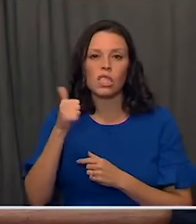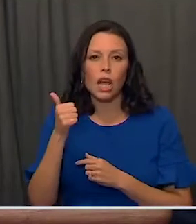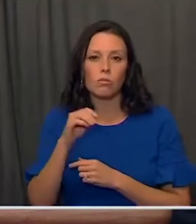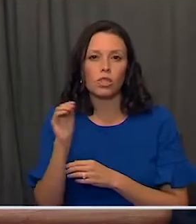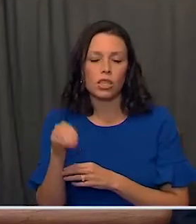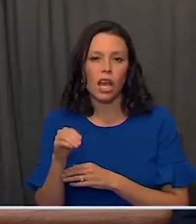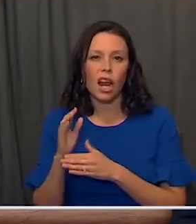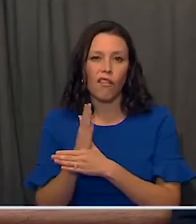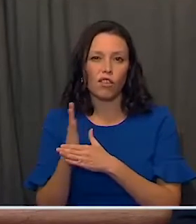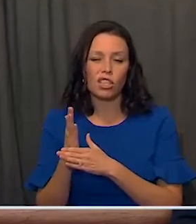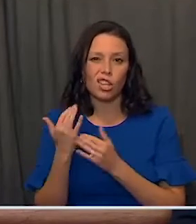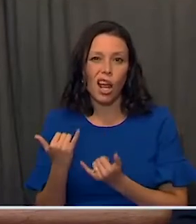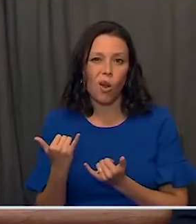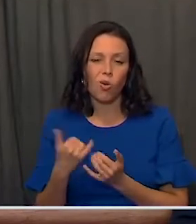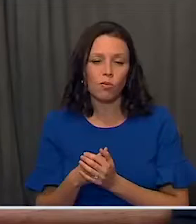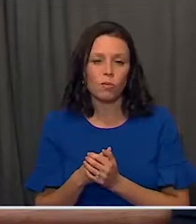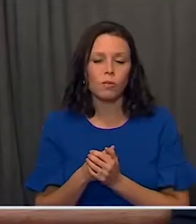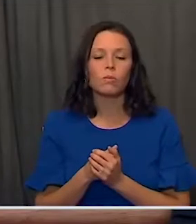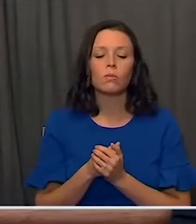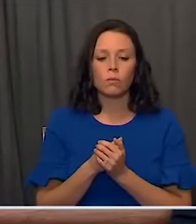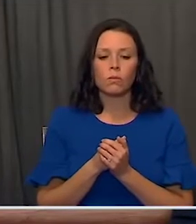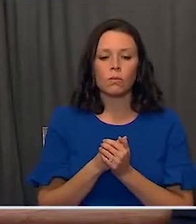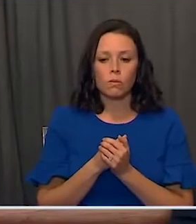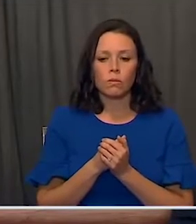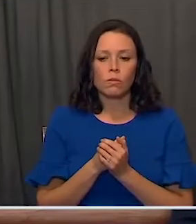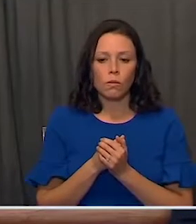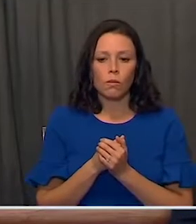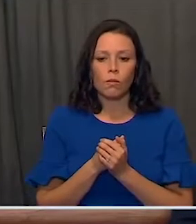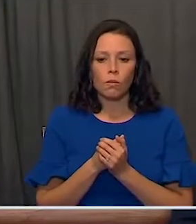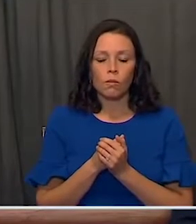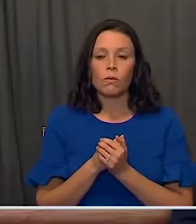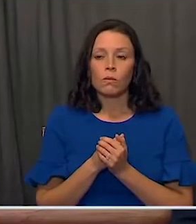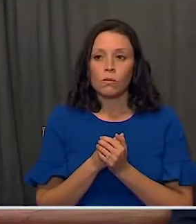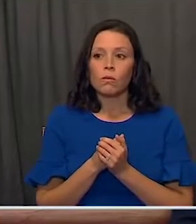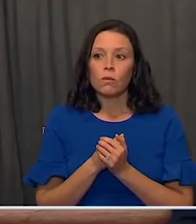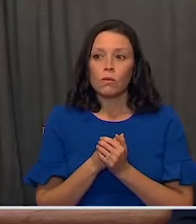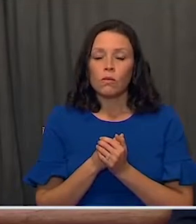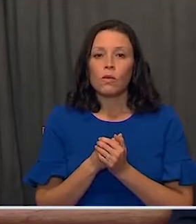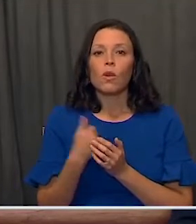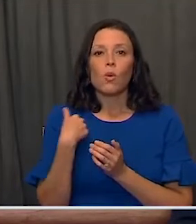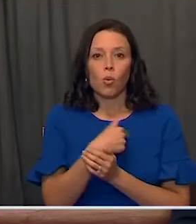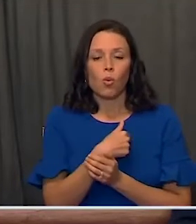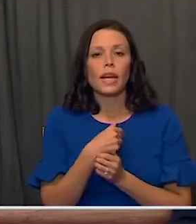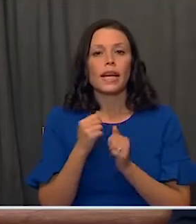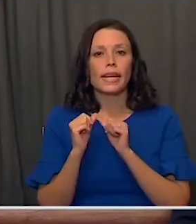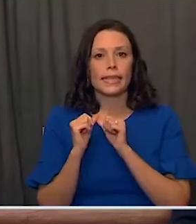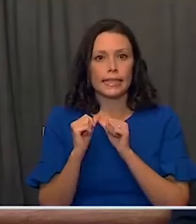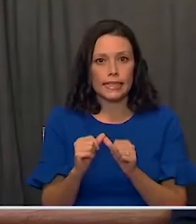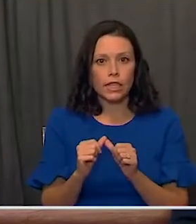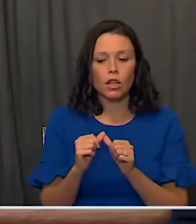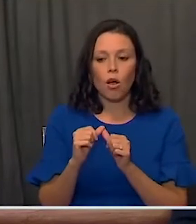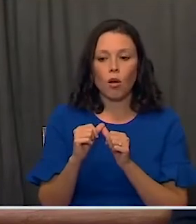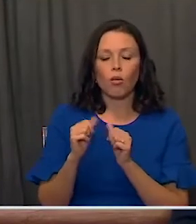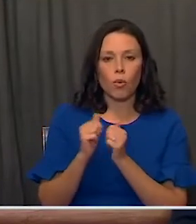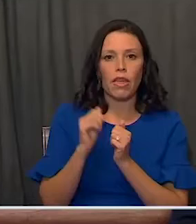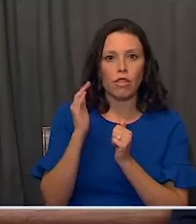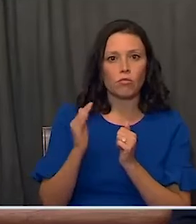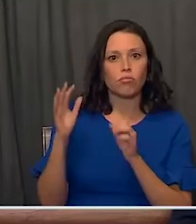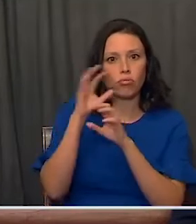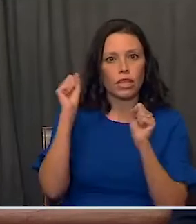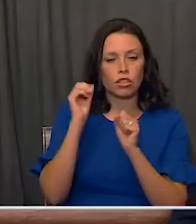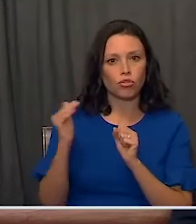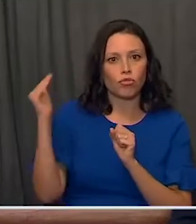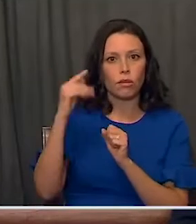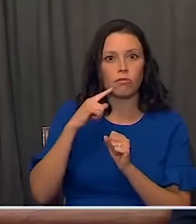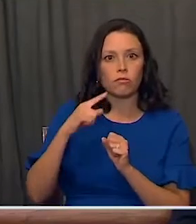And to that end, we've continued the mobilization that began at President Trump's direction early this year.